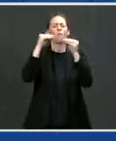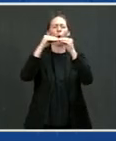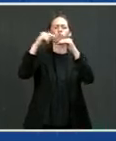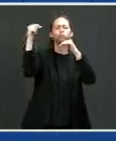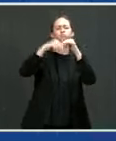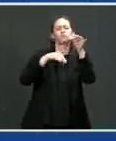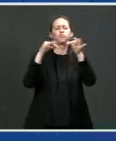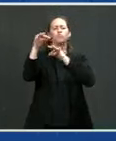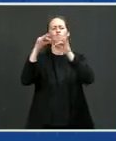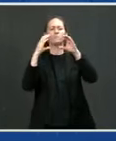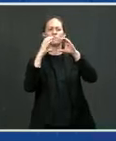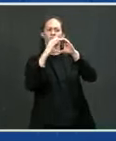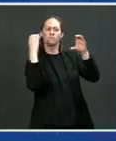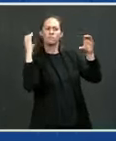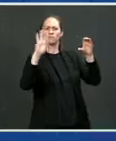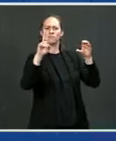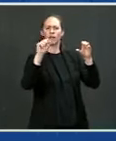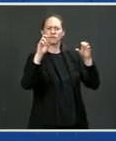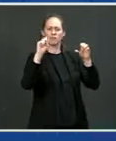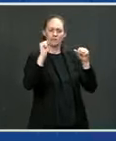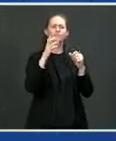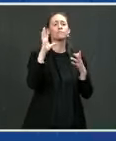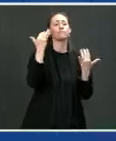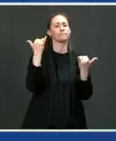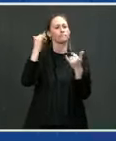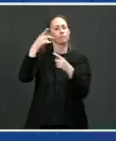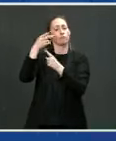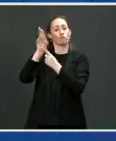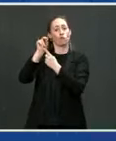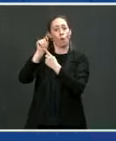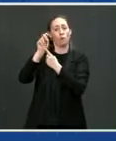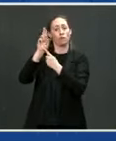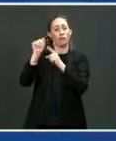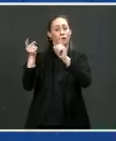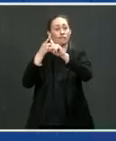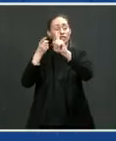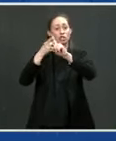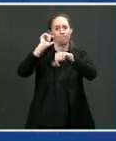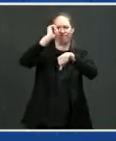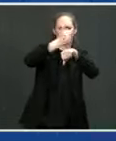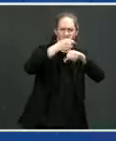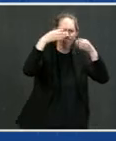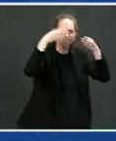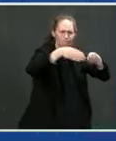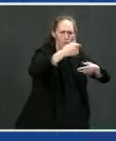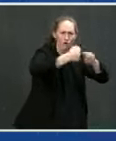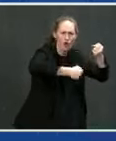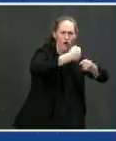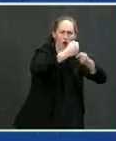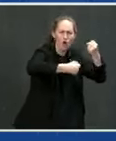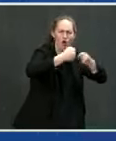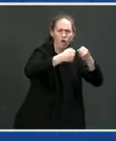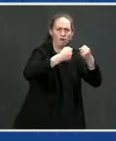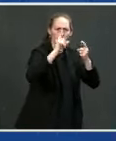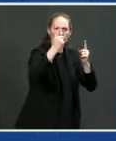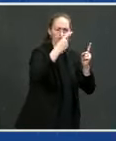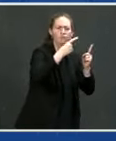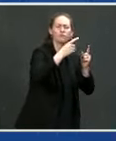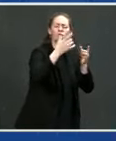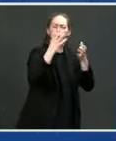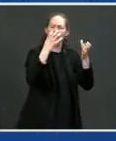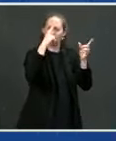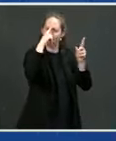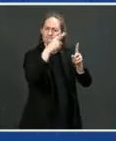we actually started with a vehicle that was designed from the ground up to be an electric bus. It all starts with our composite body.